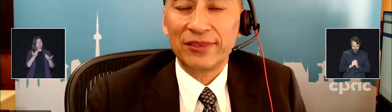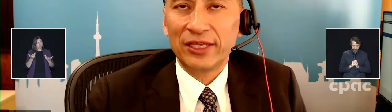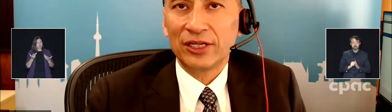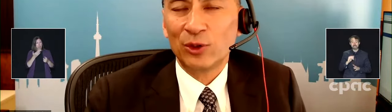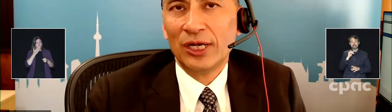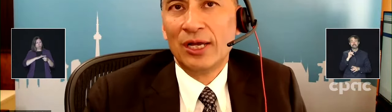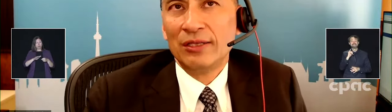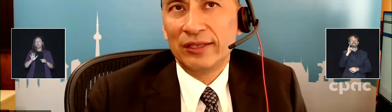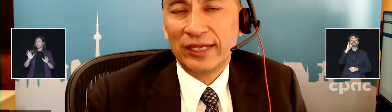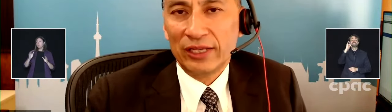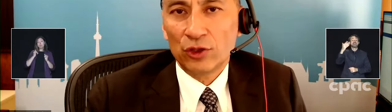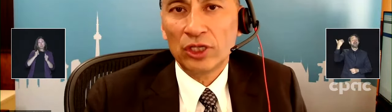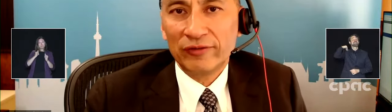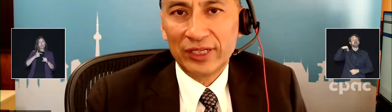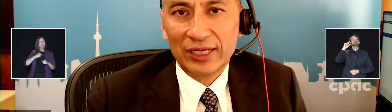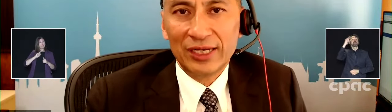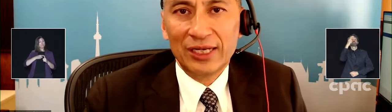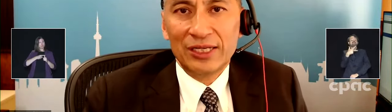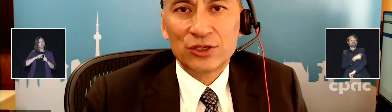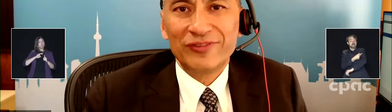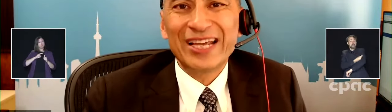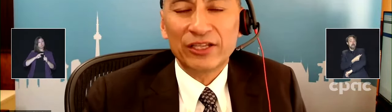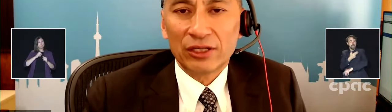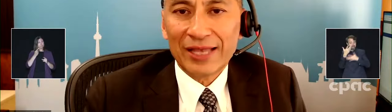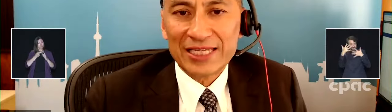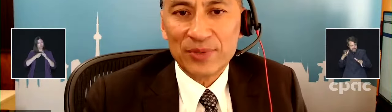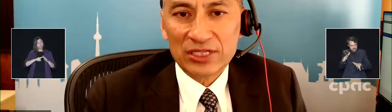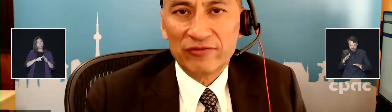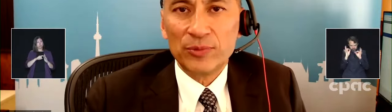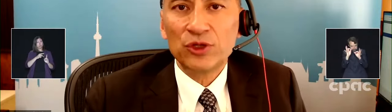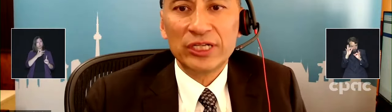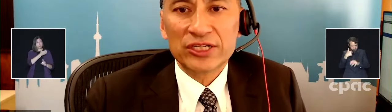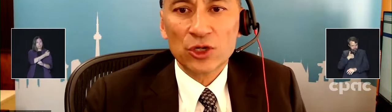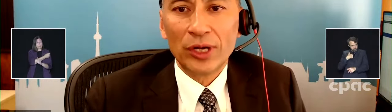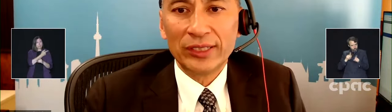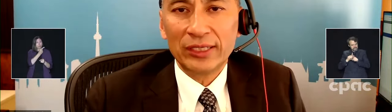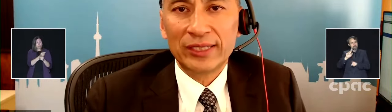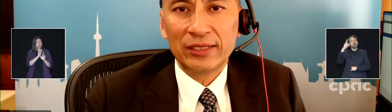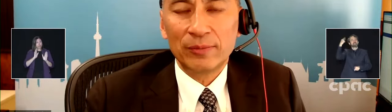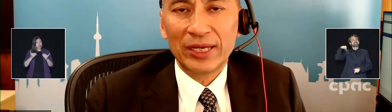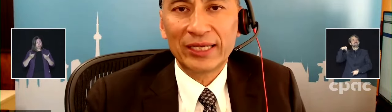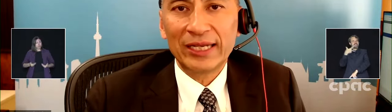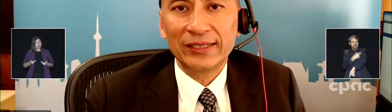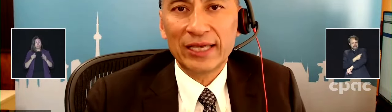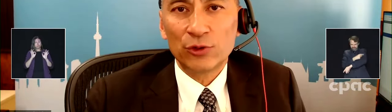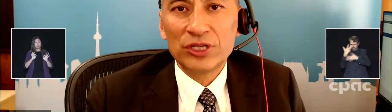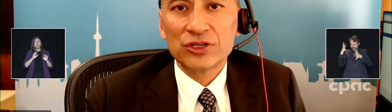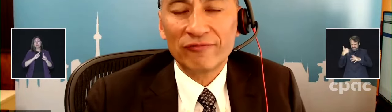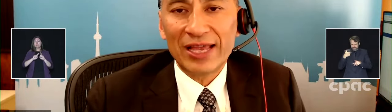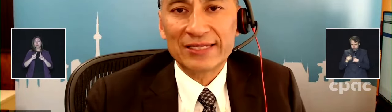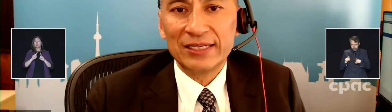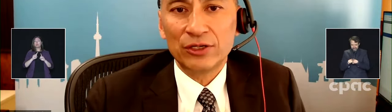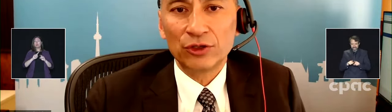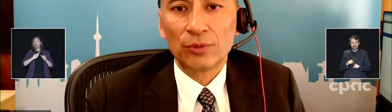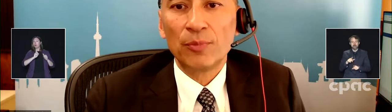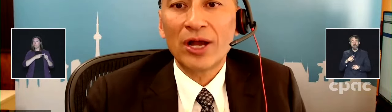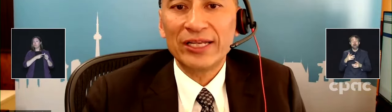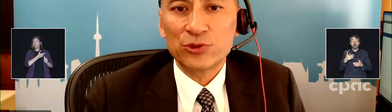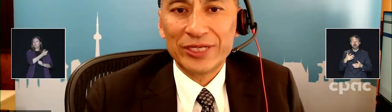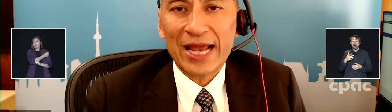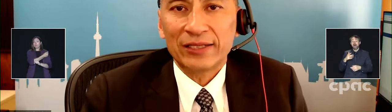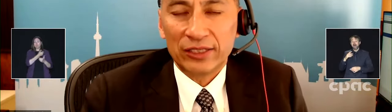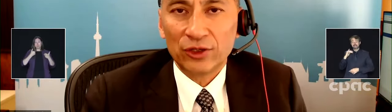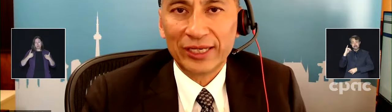vaccine. take nothing against all of the technical aspects of immunity and so on. By getting that original vaccine, your